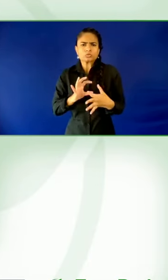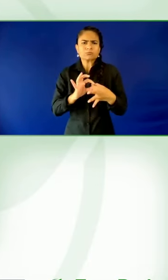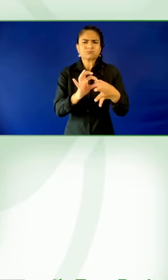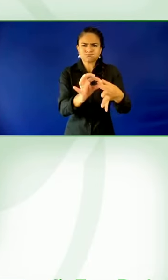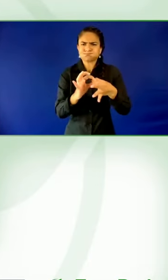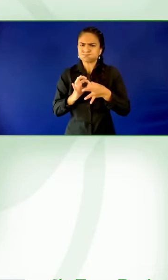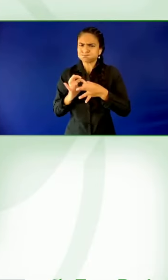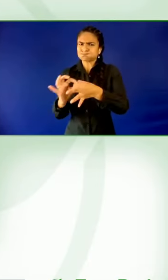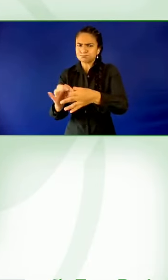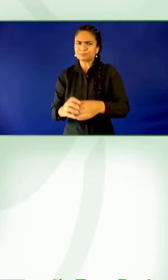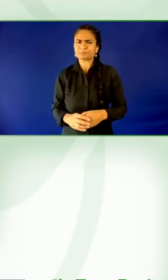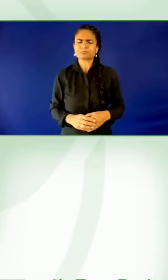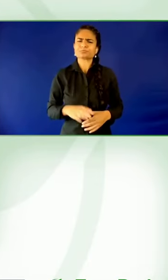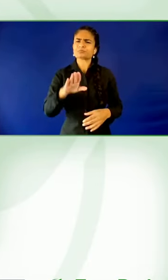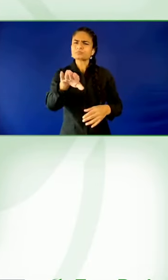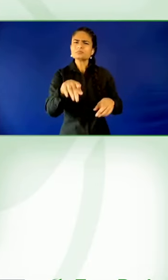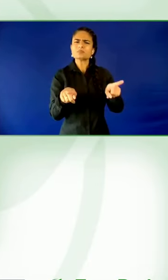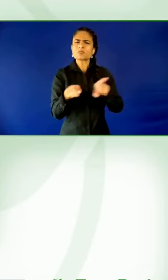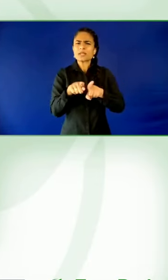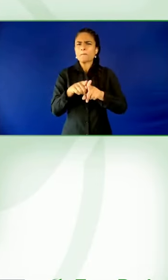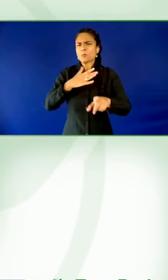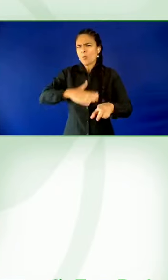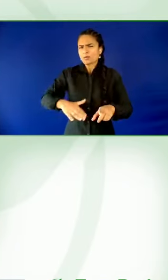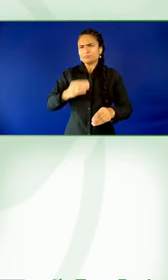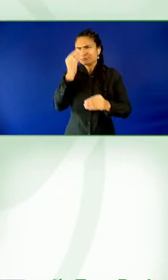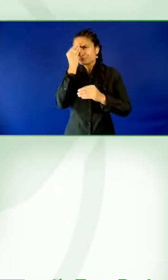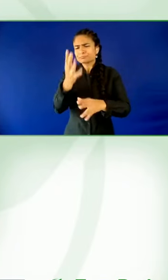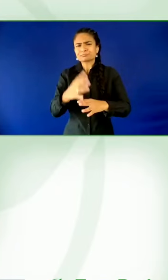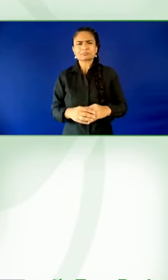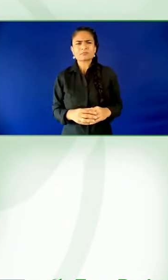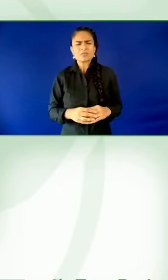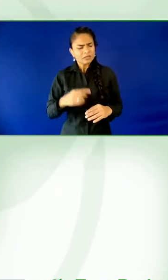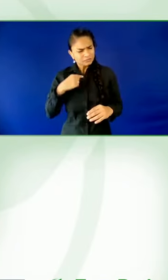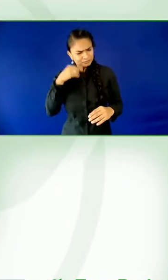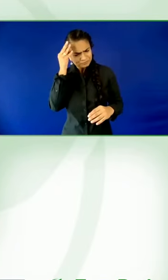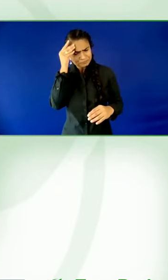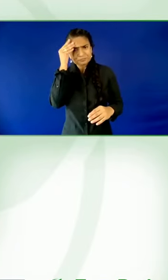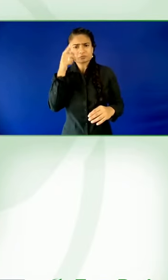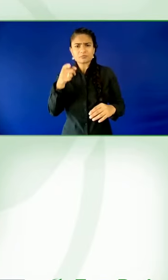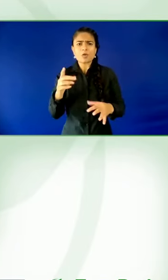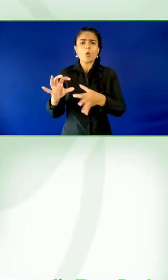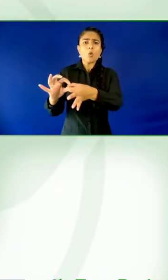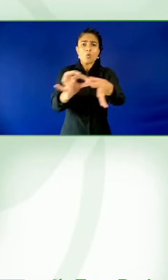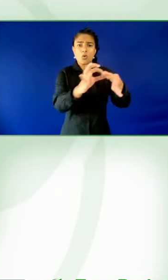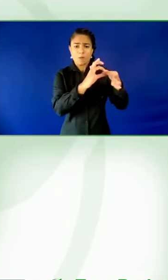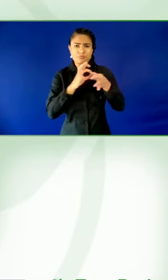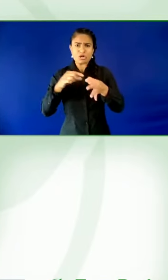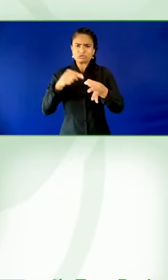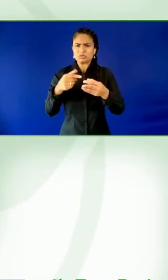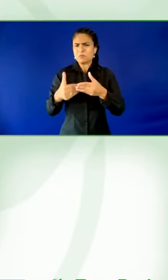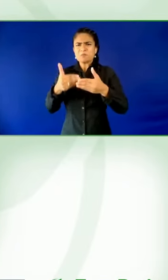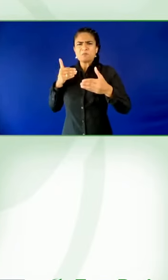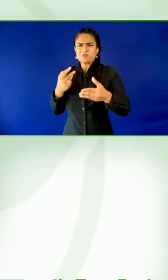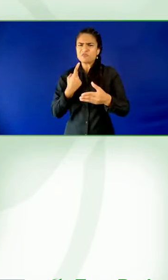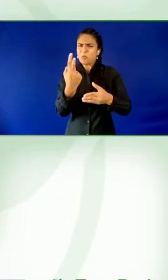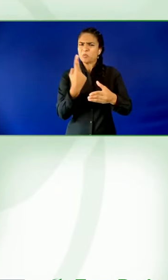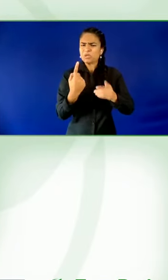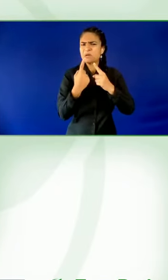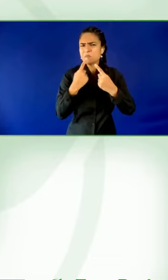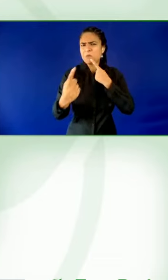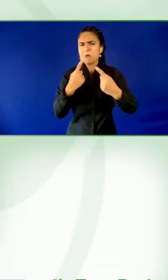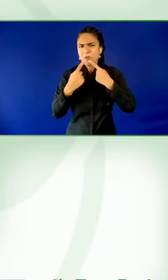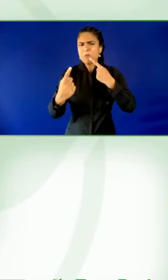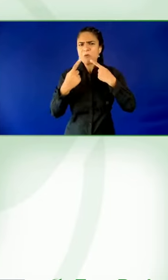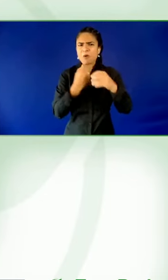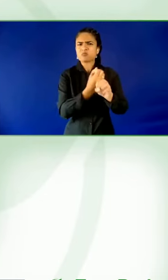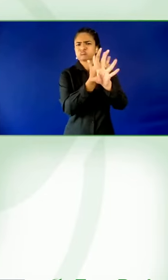work in a banking environment where you'd think that there's stringent anti-competitive regulation, actually,